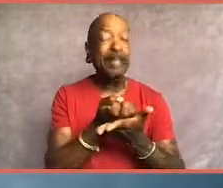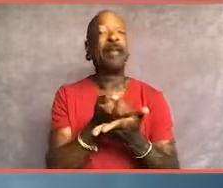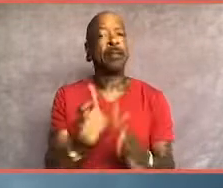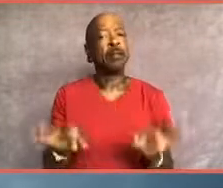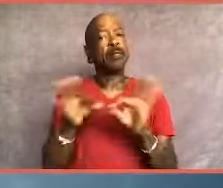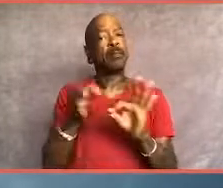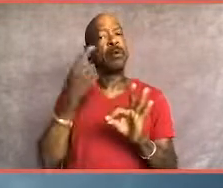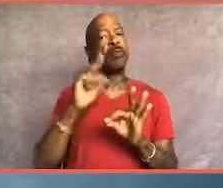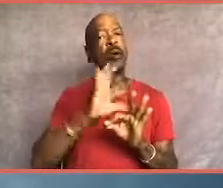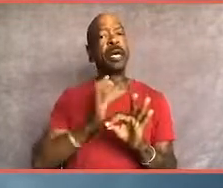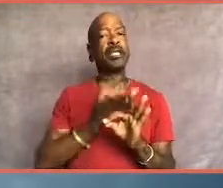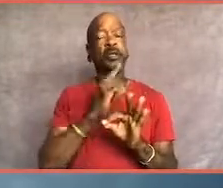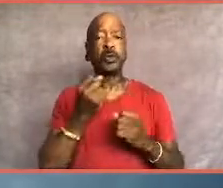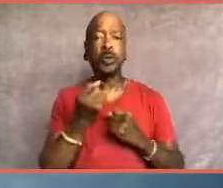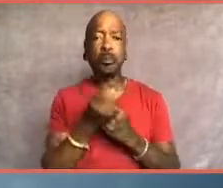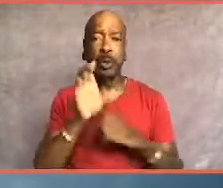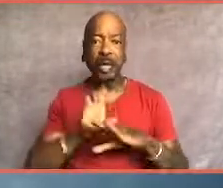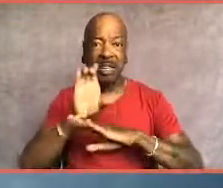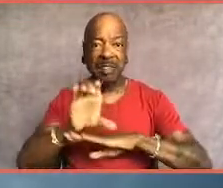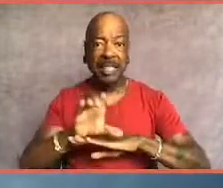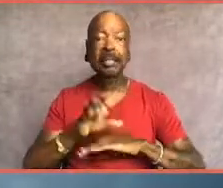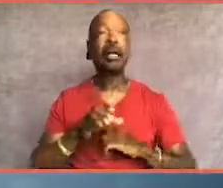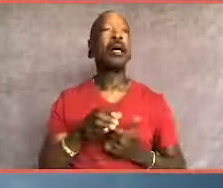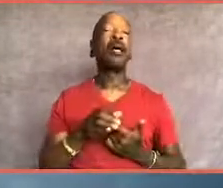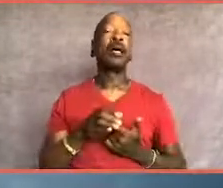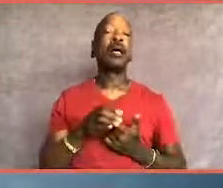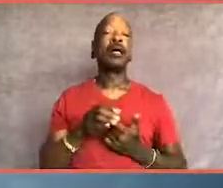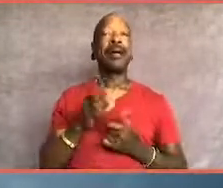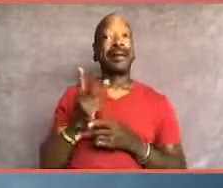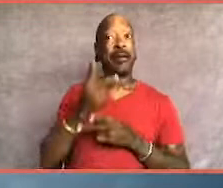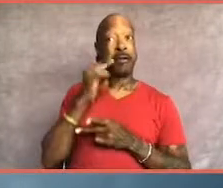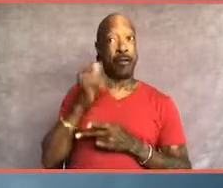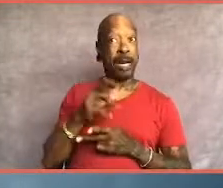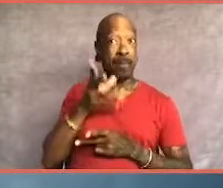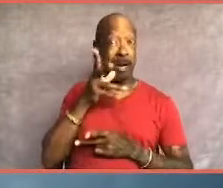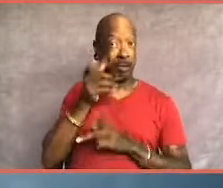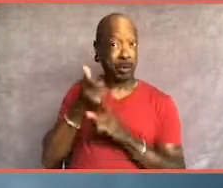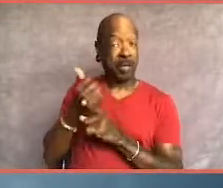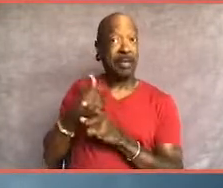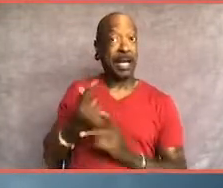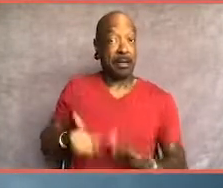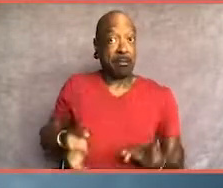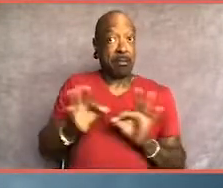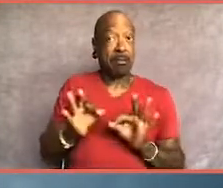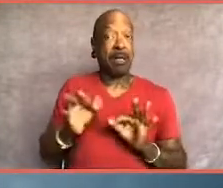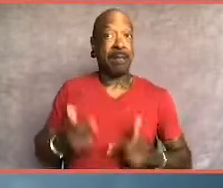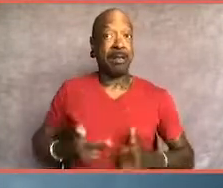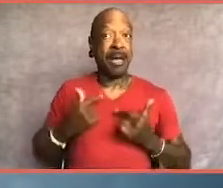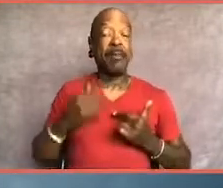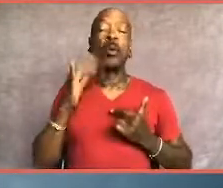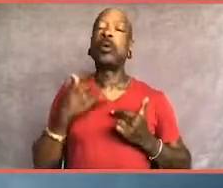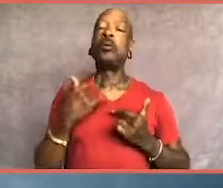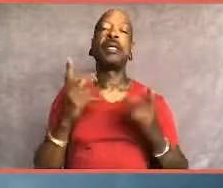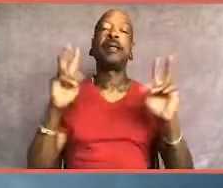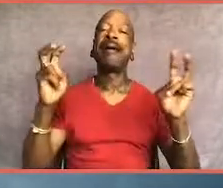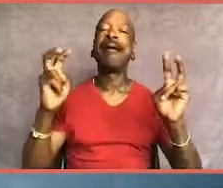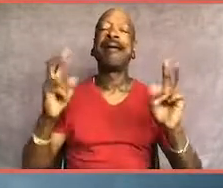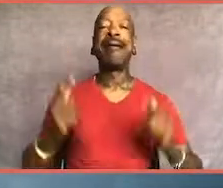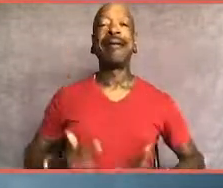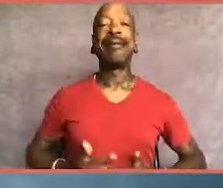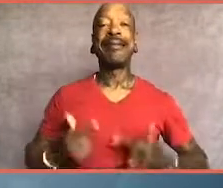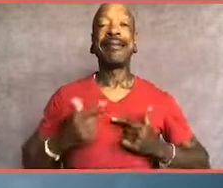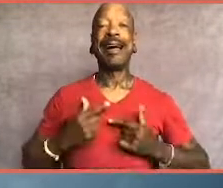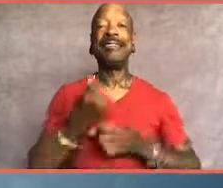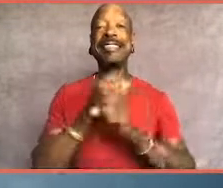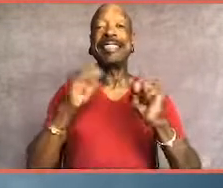for us to invest in? Caring for my mom, who did have a vital life, it would be it would be a lifesaver. We